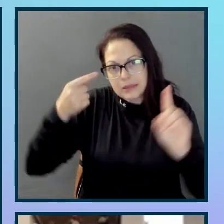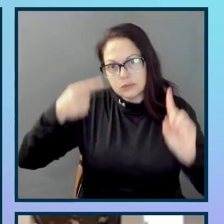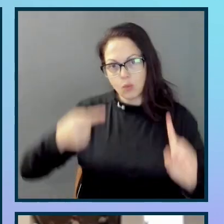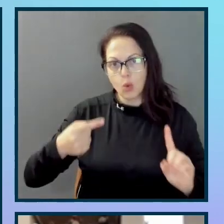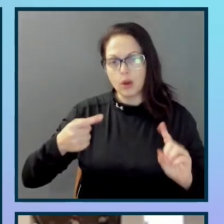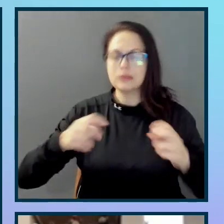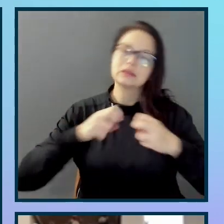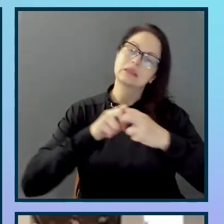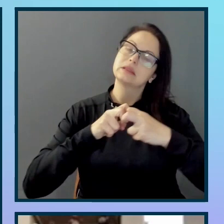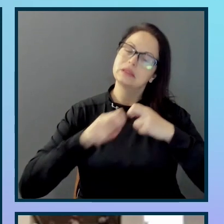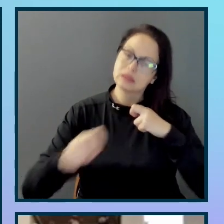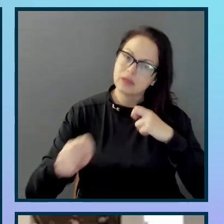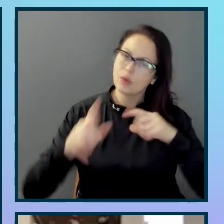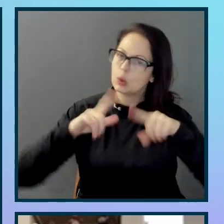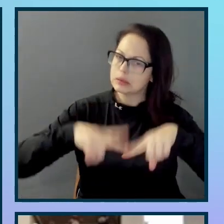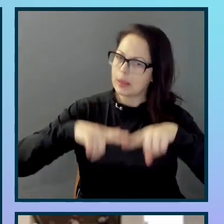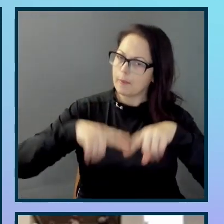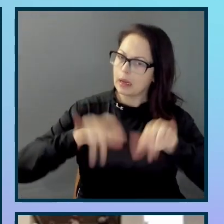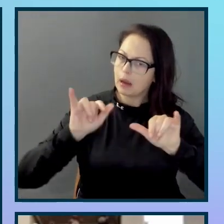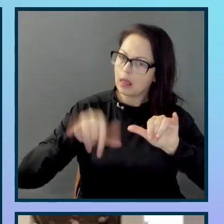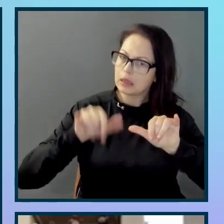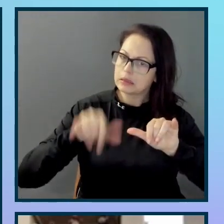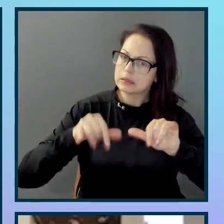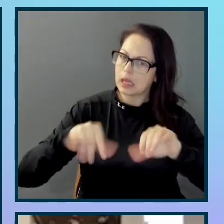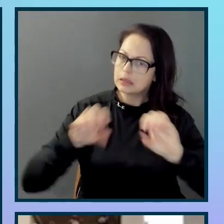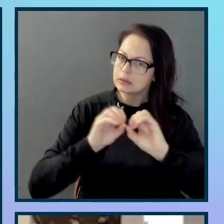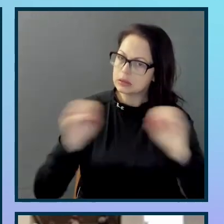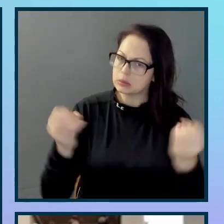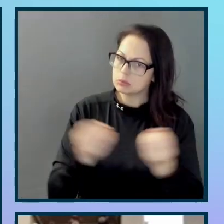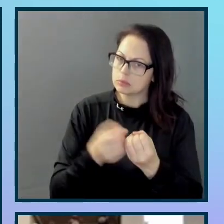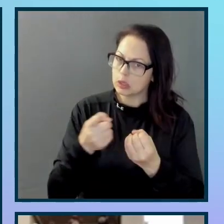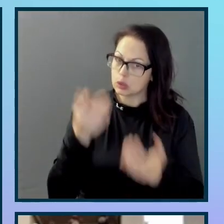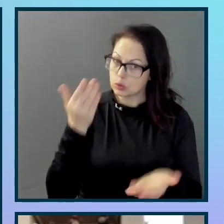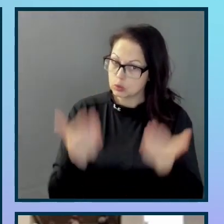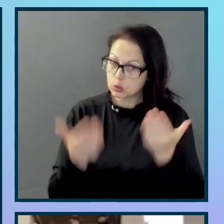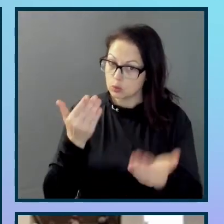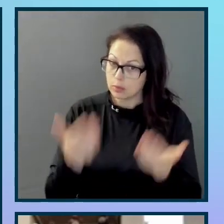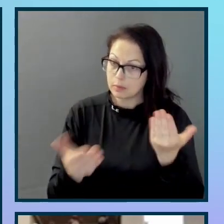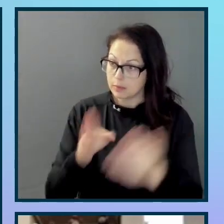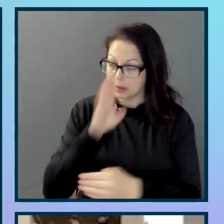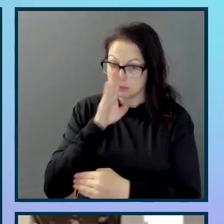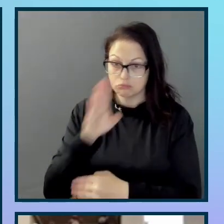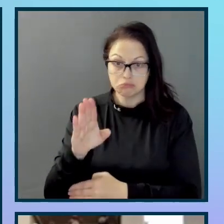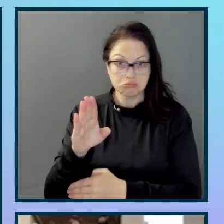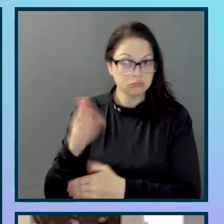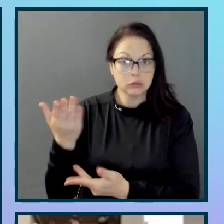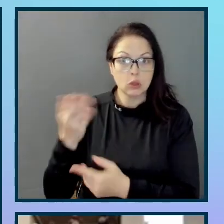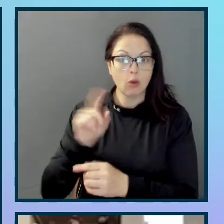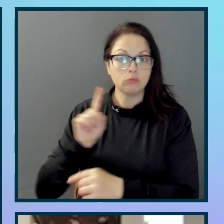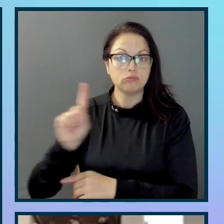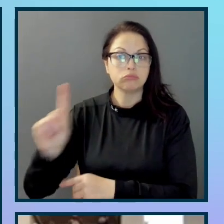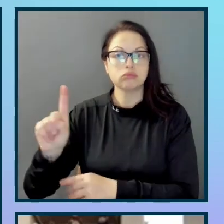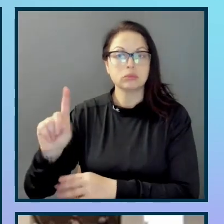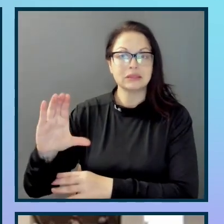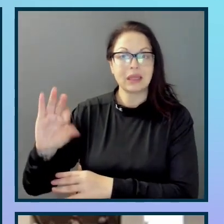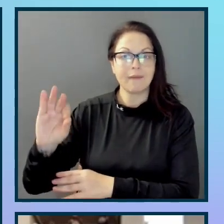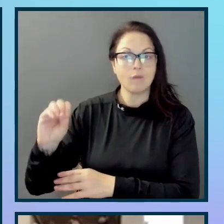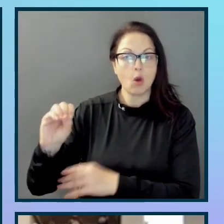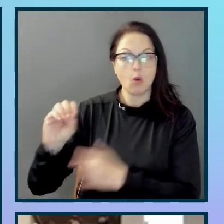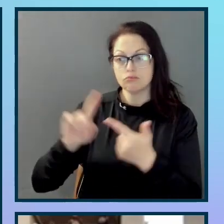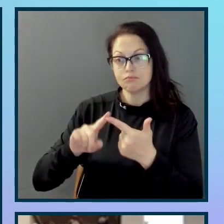Depending on the size of the organization you're in, you may be able to go straight to your CTO. You may have to go to your immediate manager.